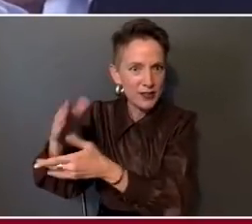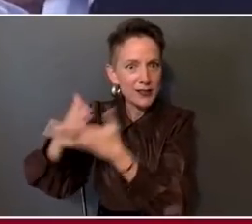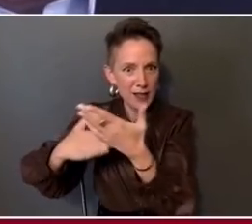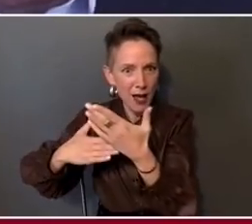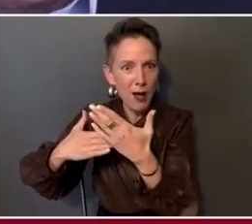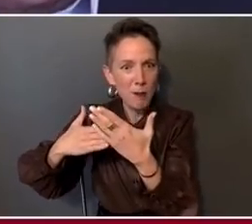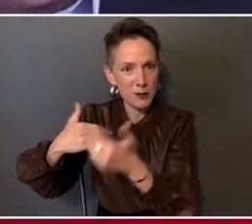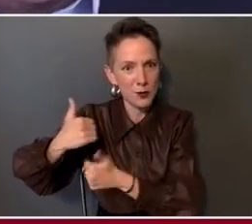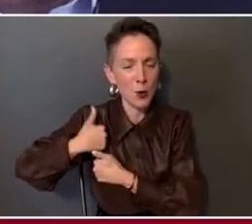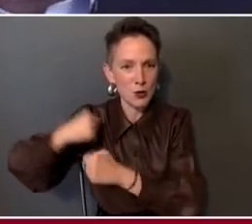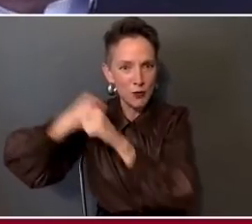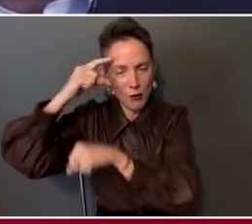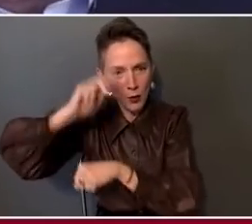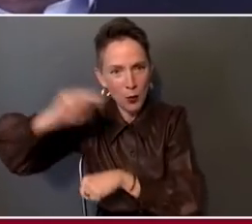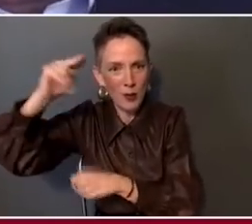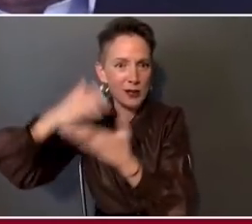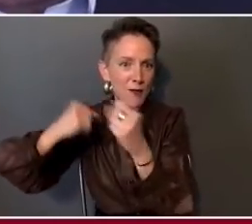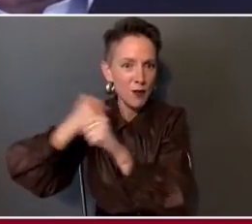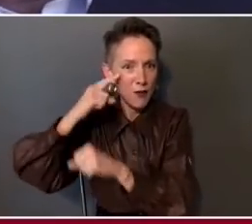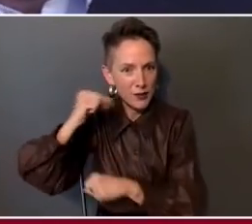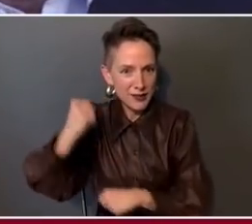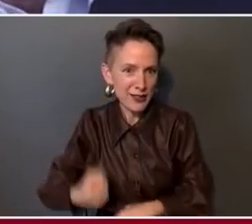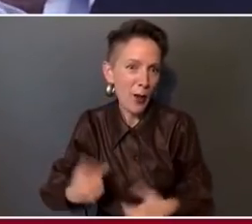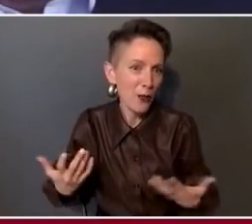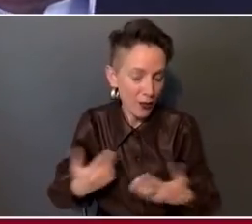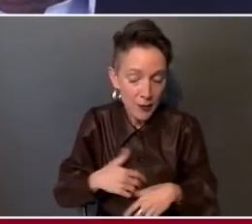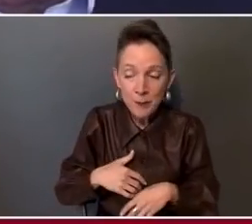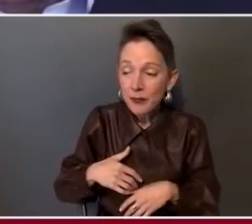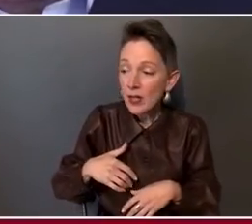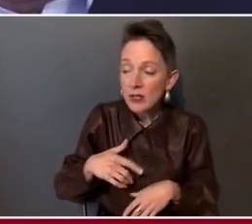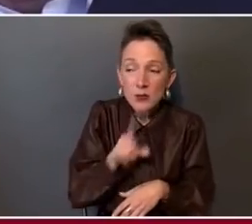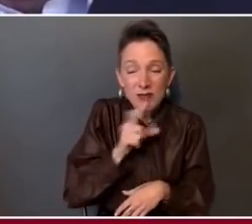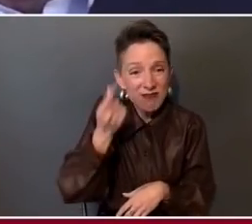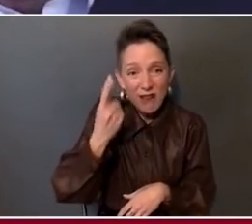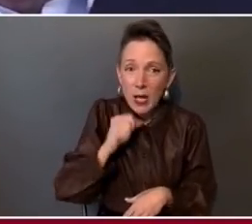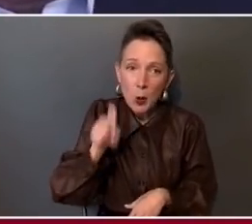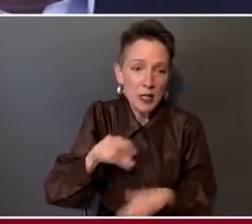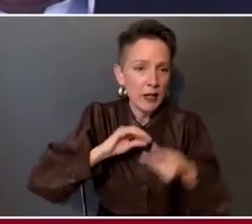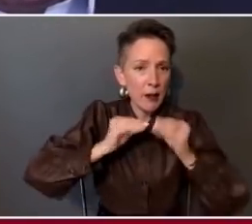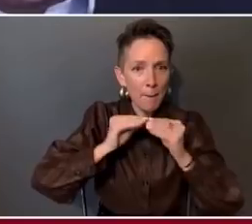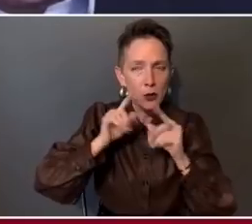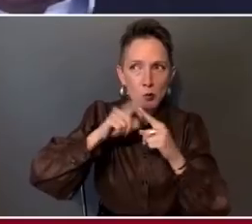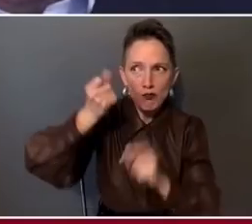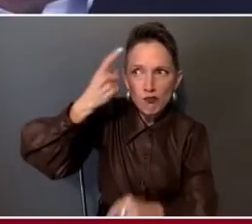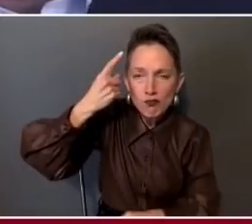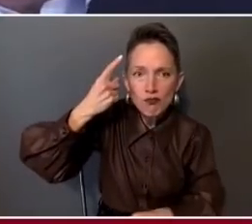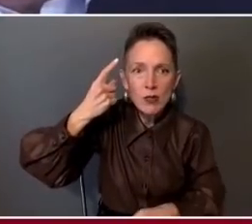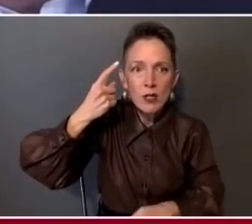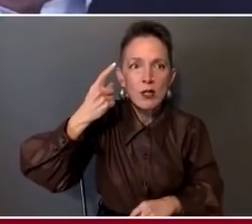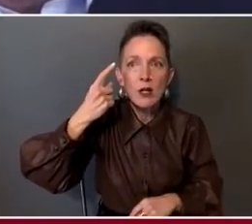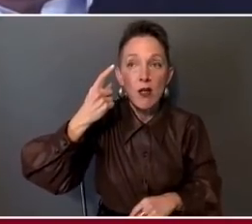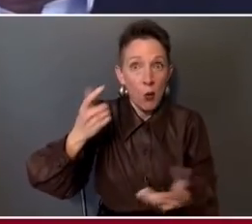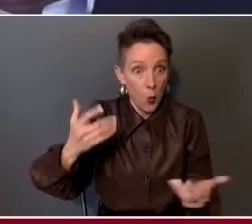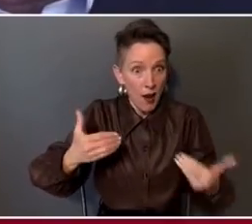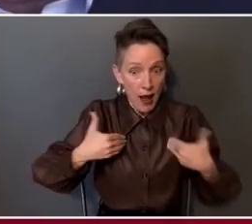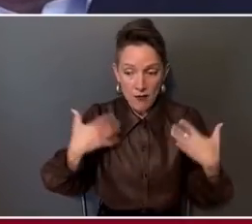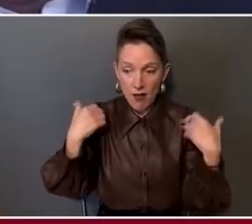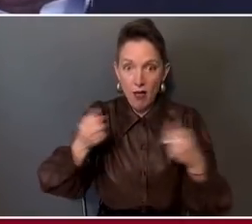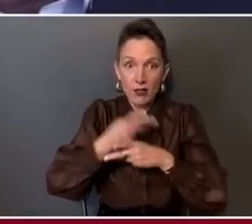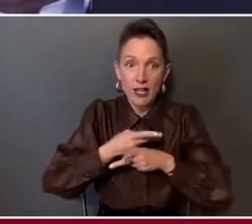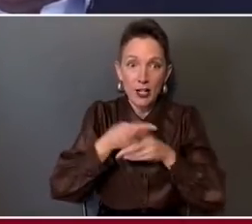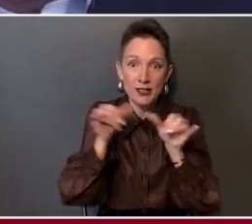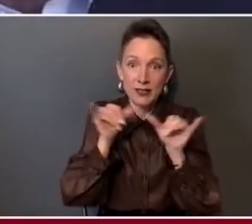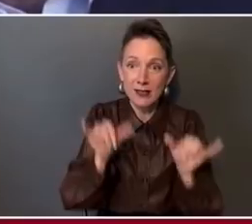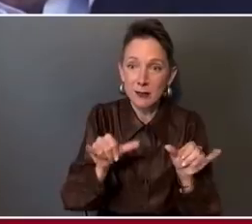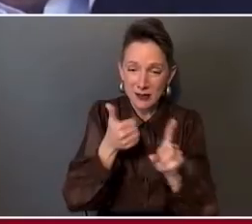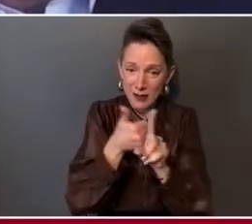I can tell you right now, I don't need a number to understand that we've got a health care system that is bending and